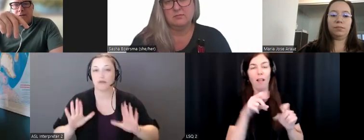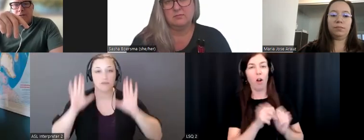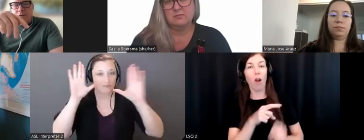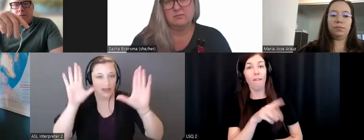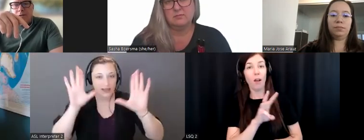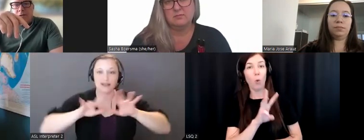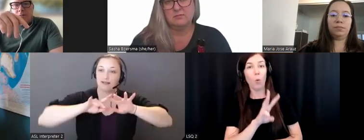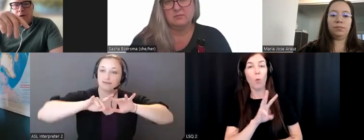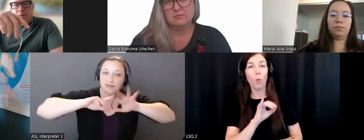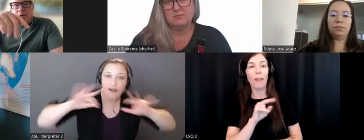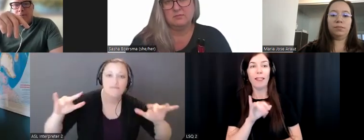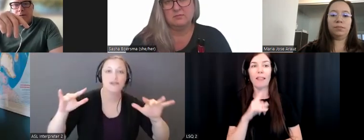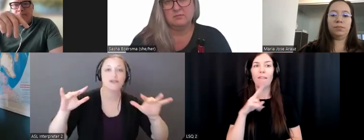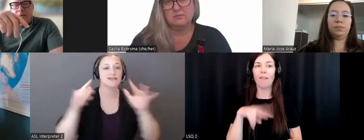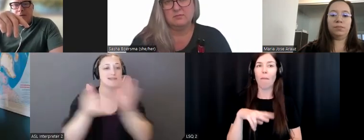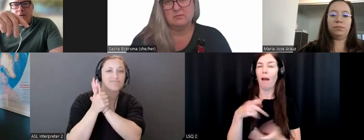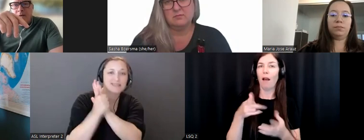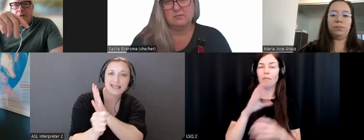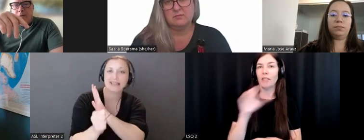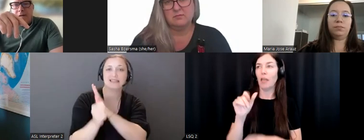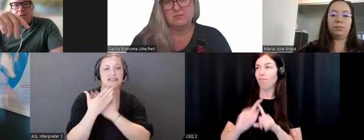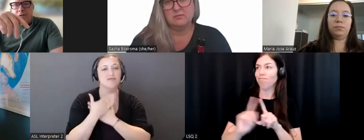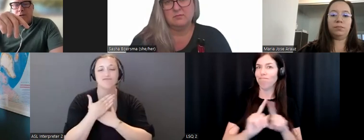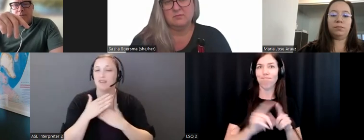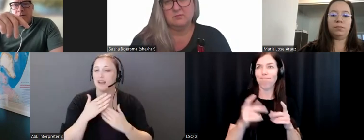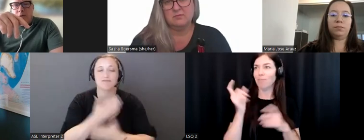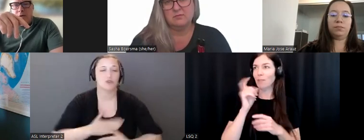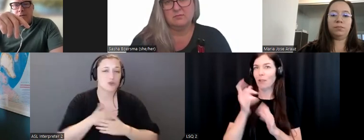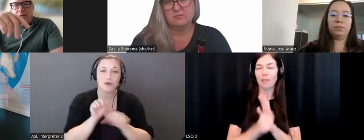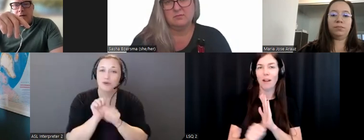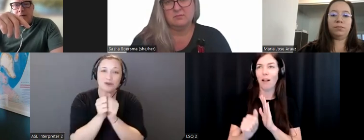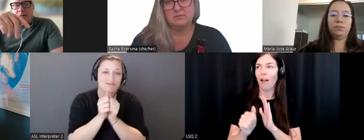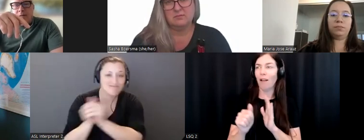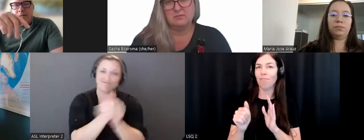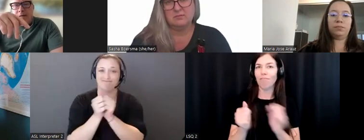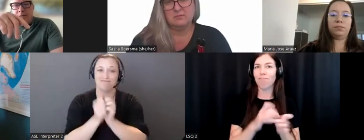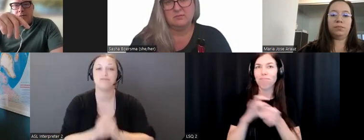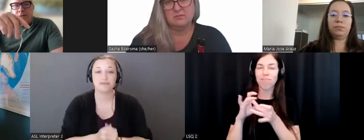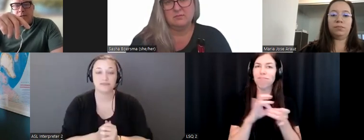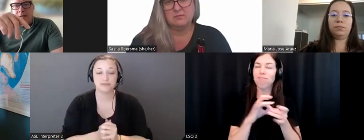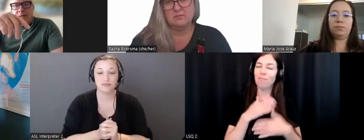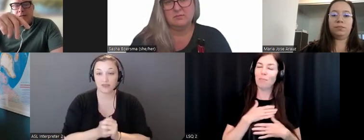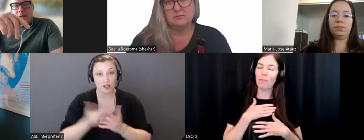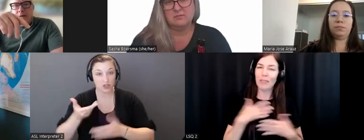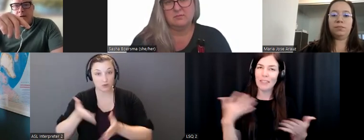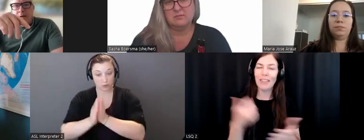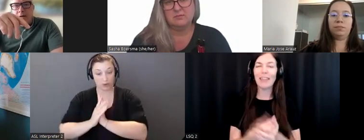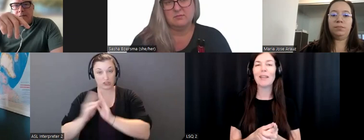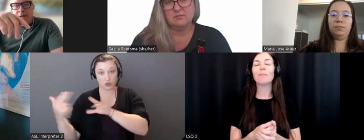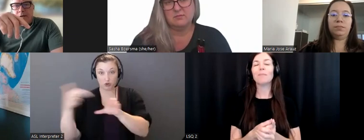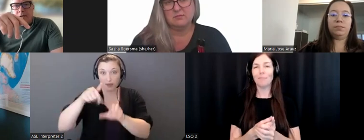And it's a true pleasure to work with all of them. When I was asked to serve on the board, it was an easy answer to say yes.